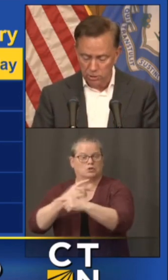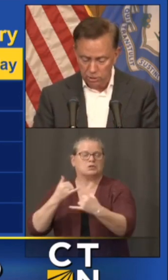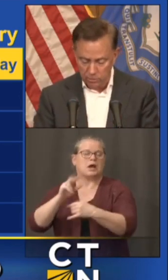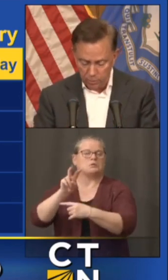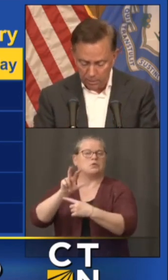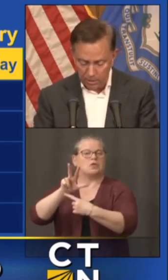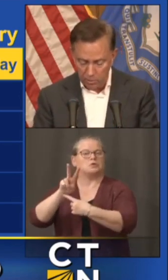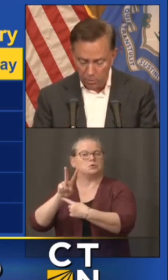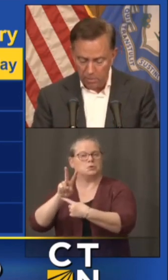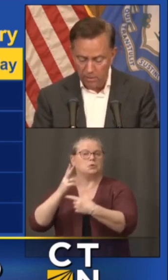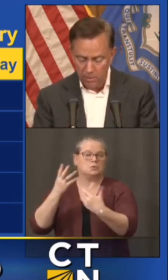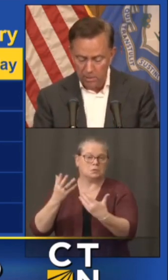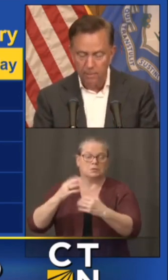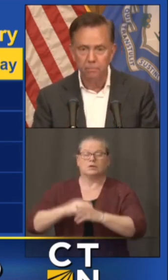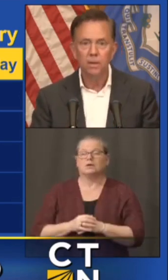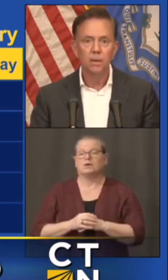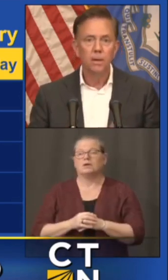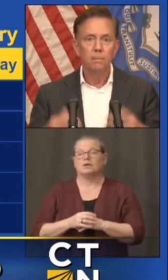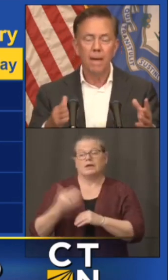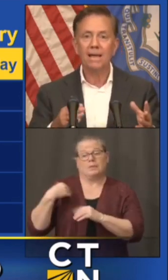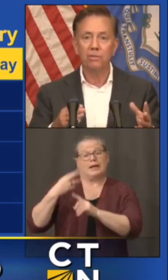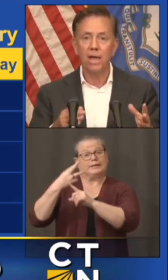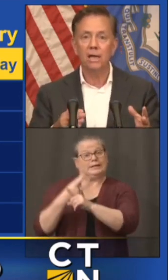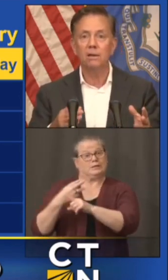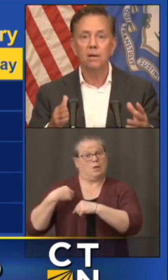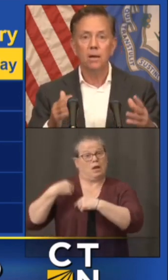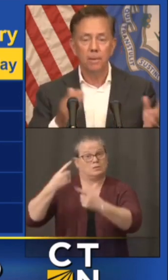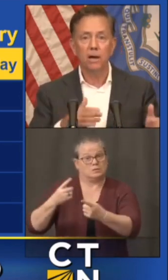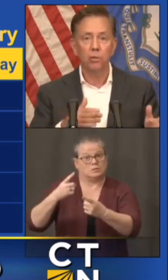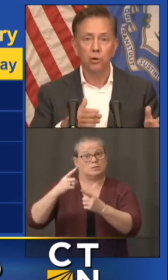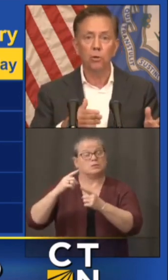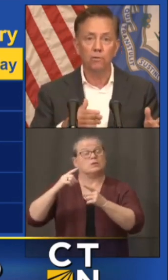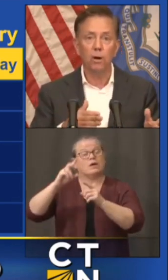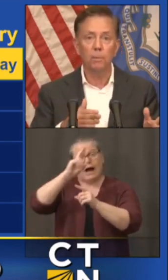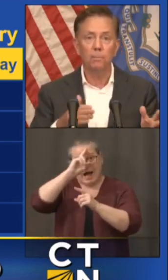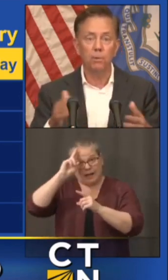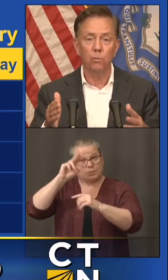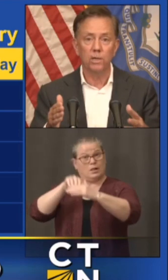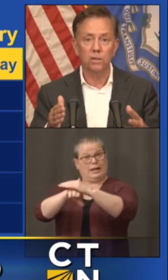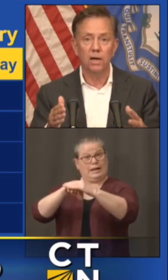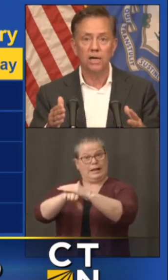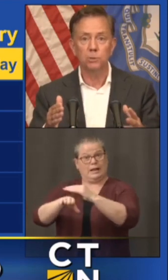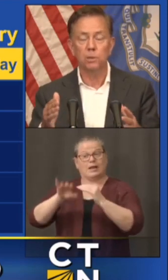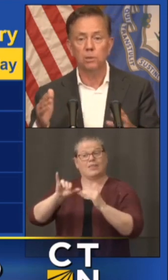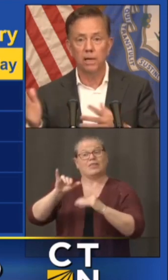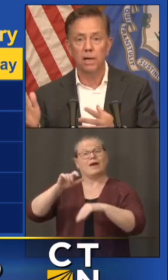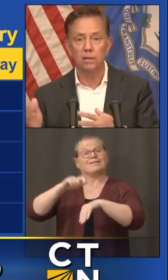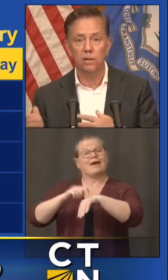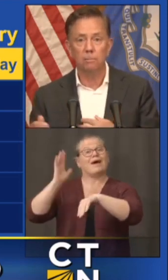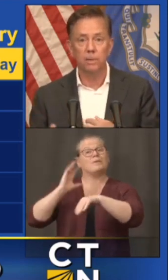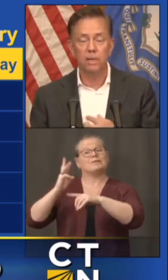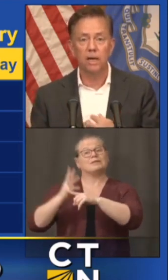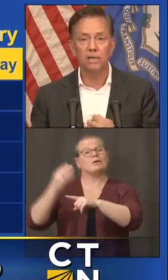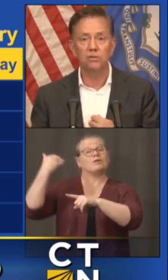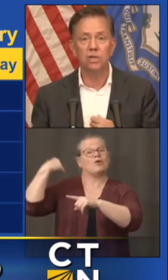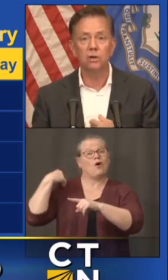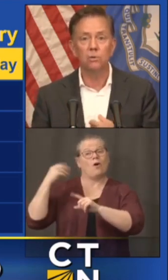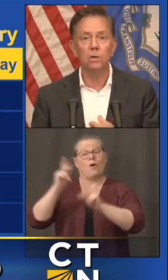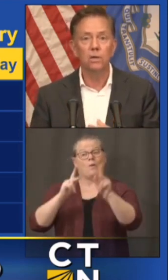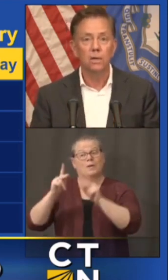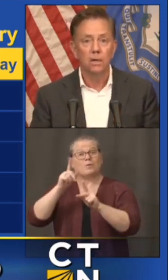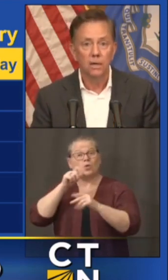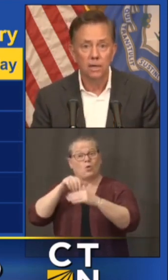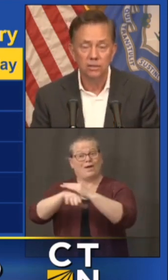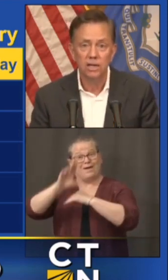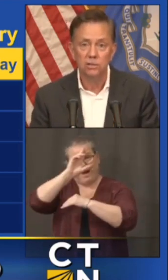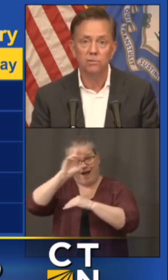months which you should probably know about back then about a third of our people that went to the hospital ended up in the ICU